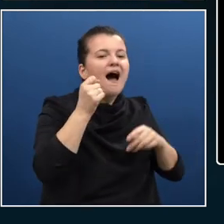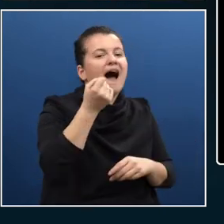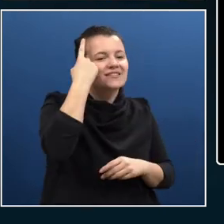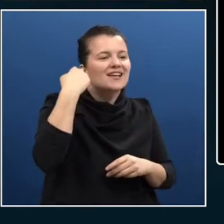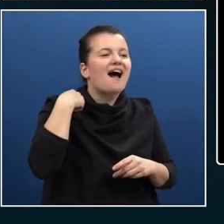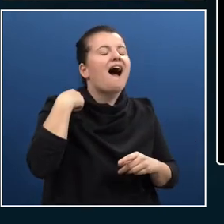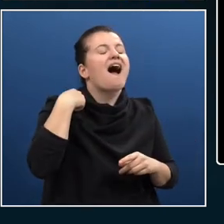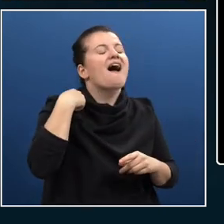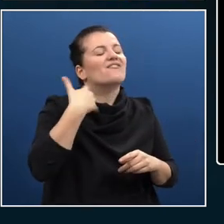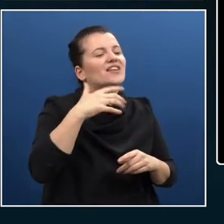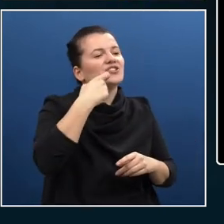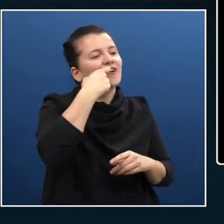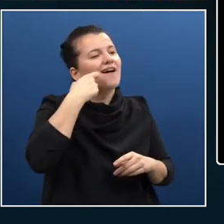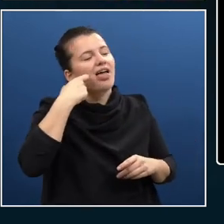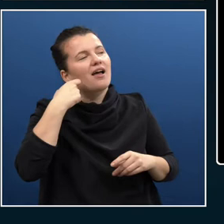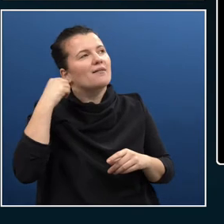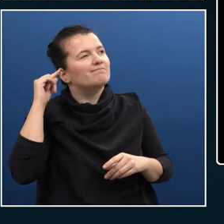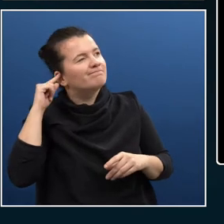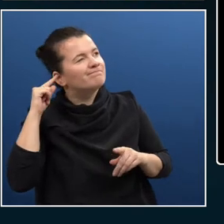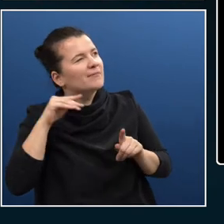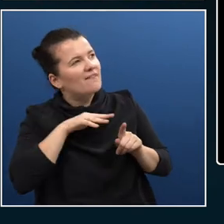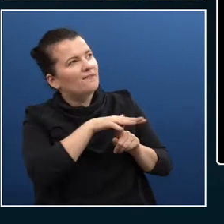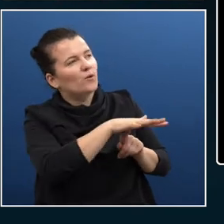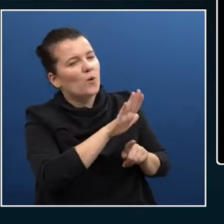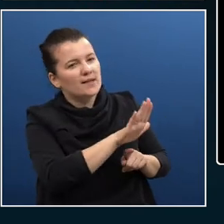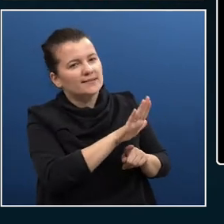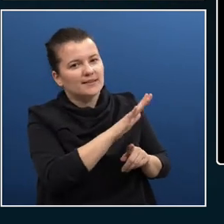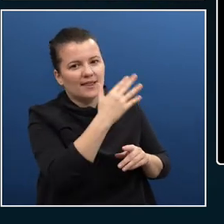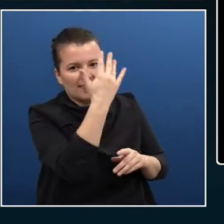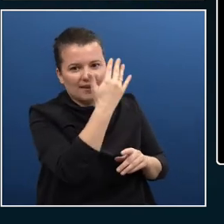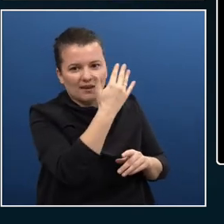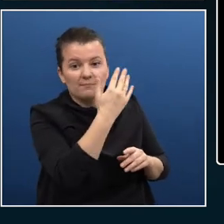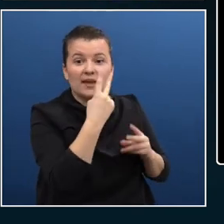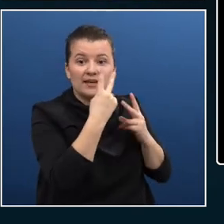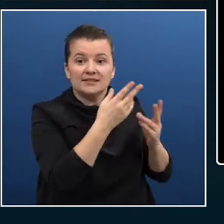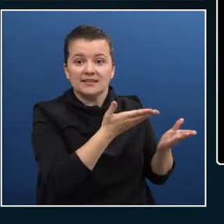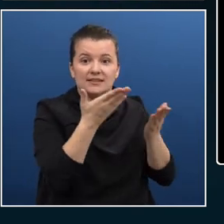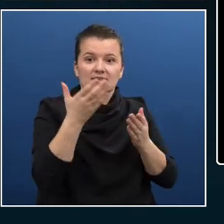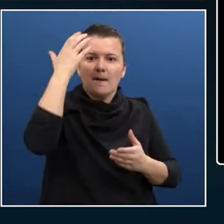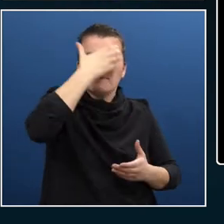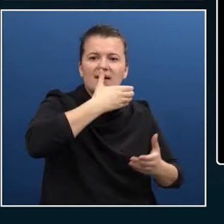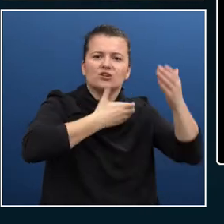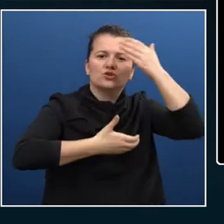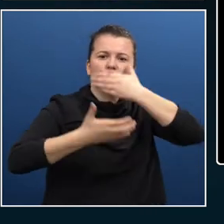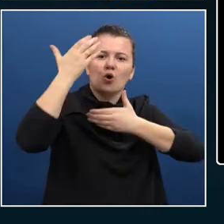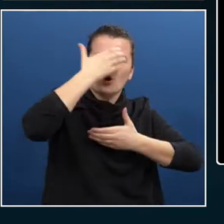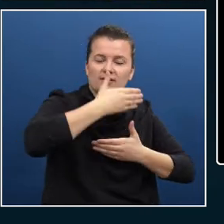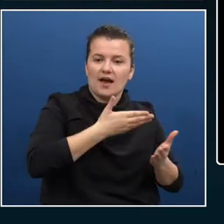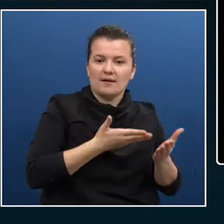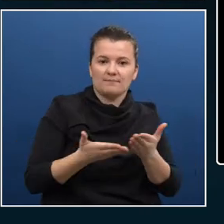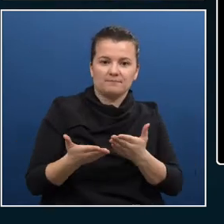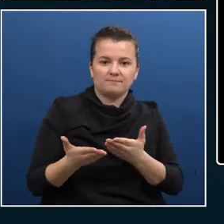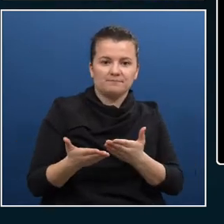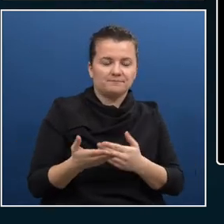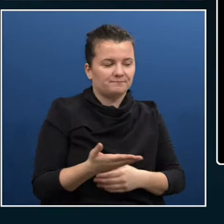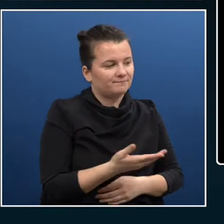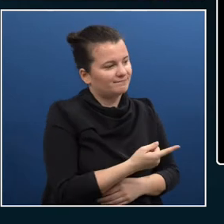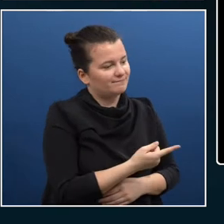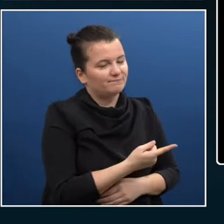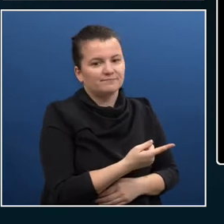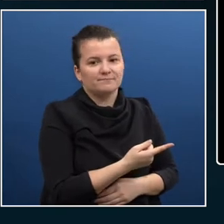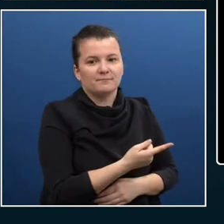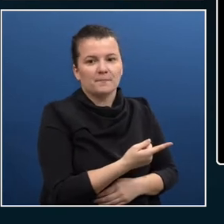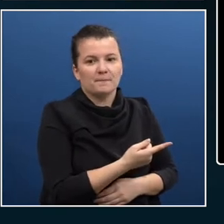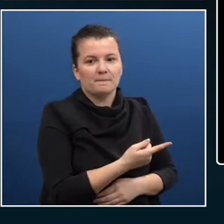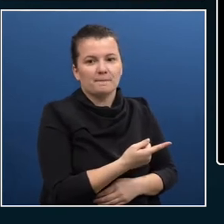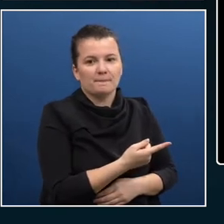let's take a persona spectrum. This is a very common one. And this is an amputee. So someone who has limited use of their